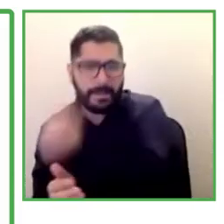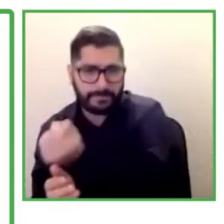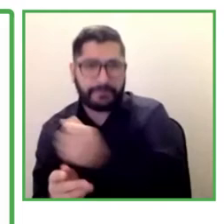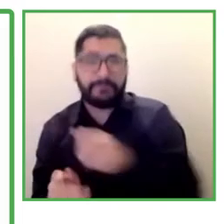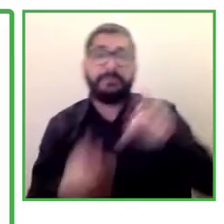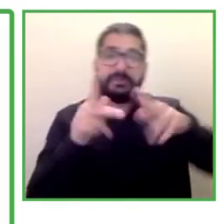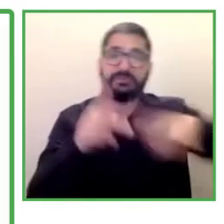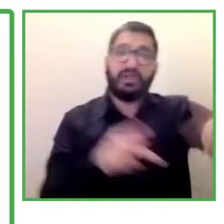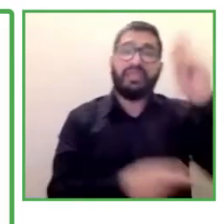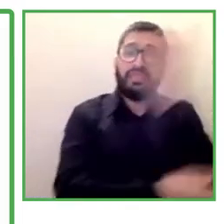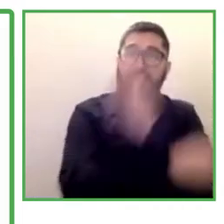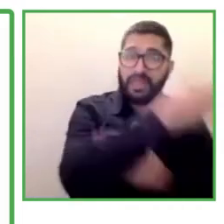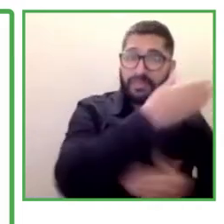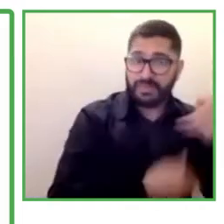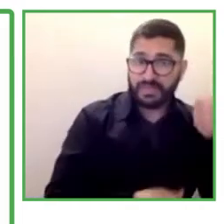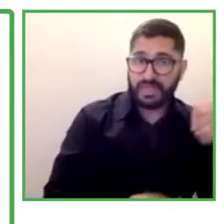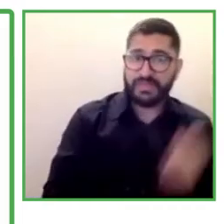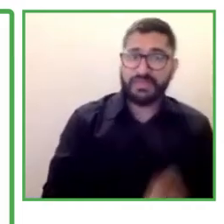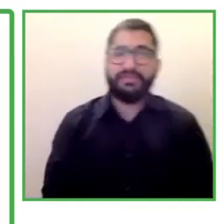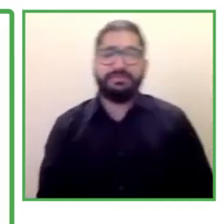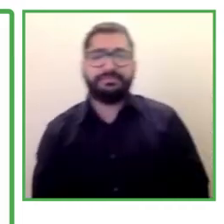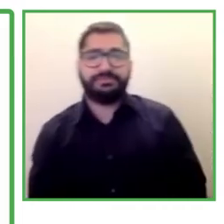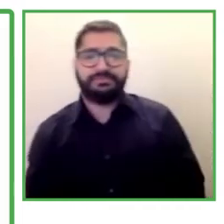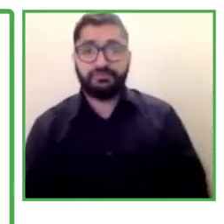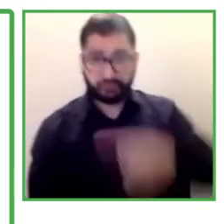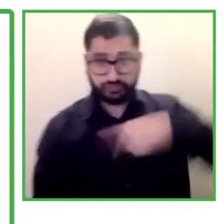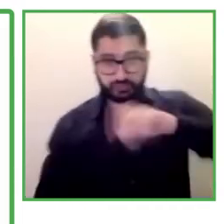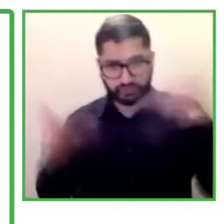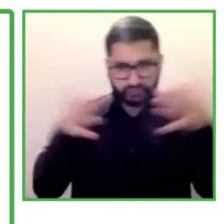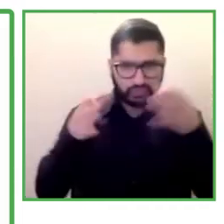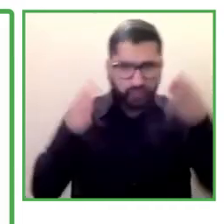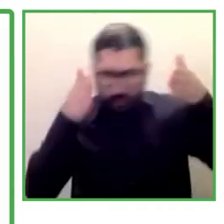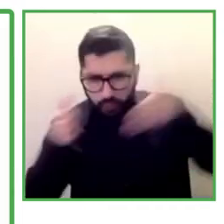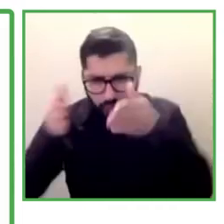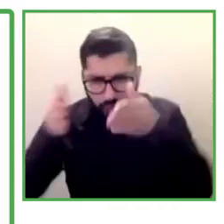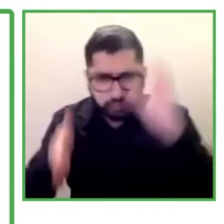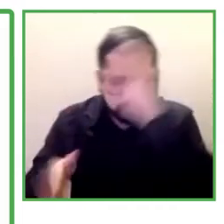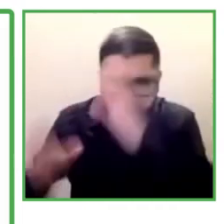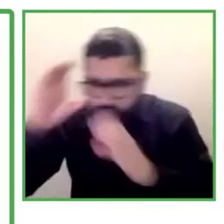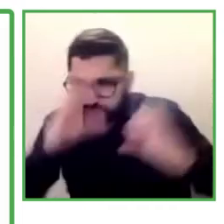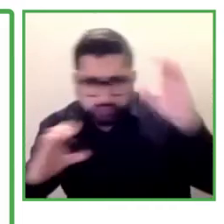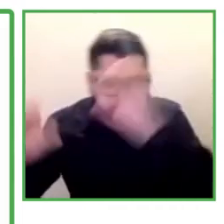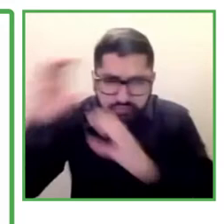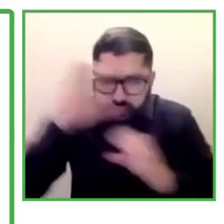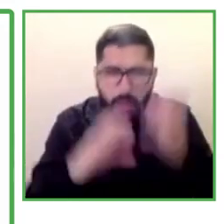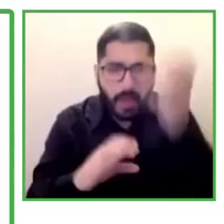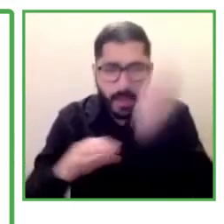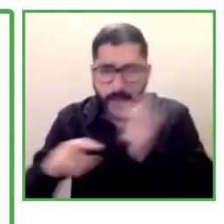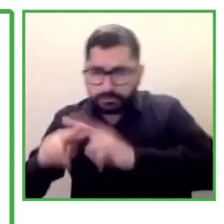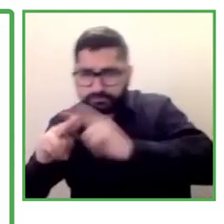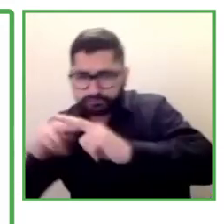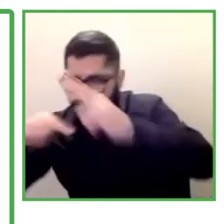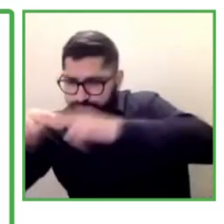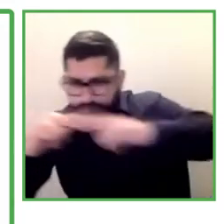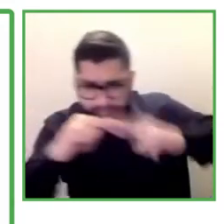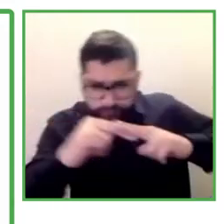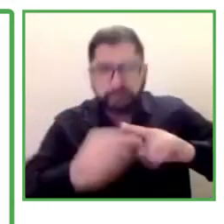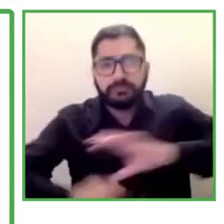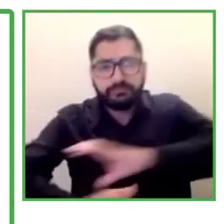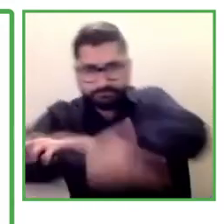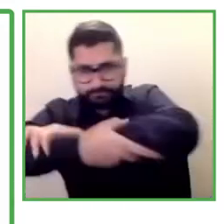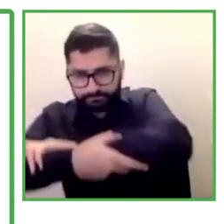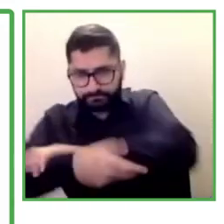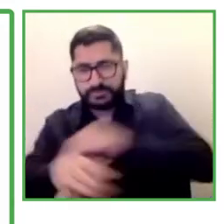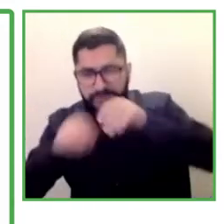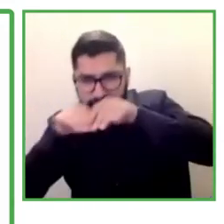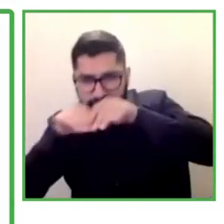disabled. We're going to try to keep on generating these strategic alliances because including